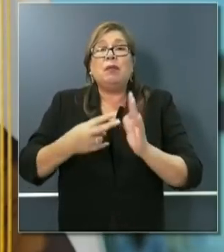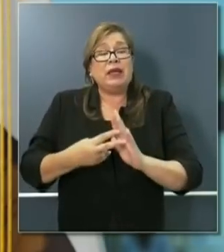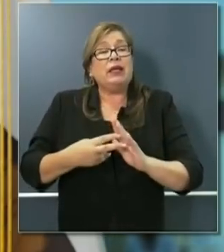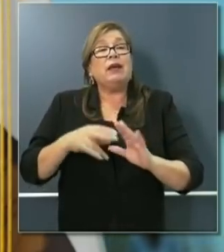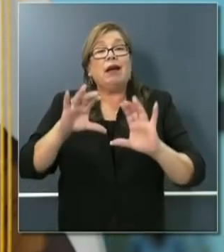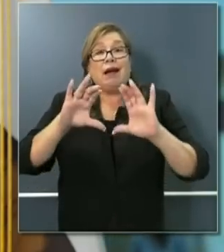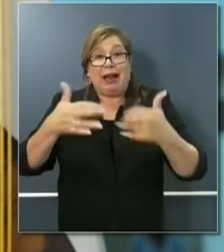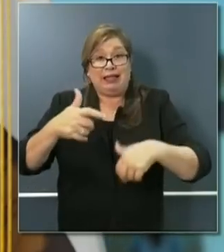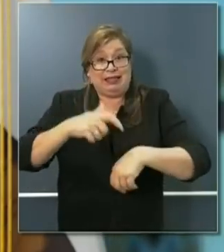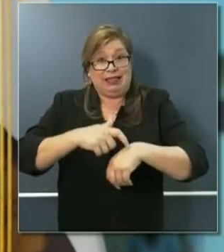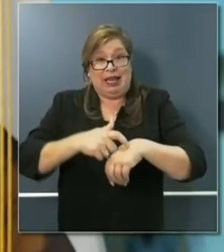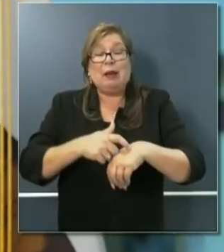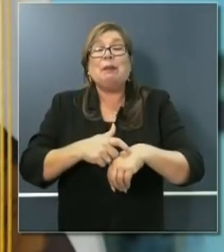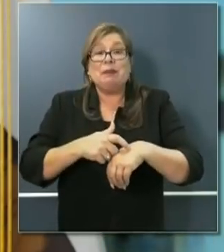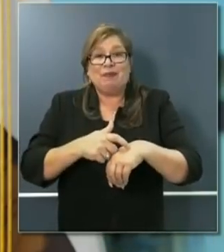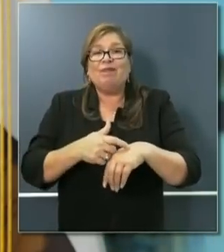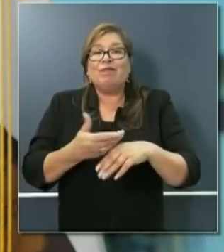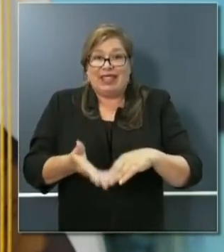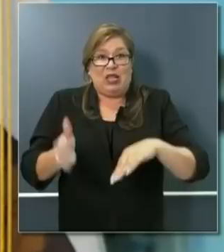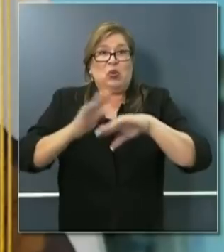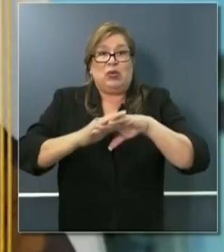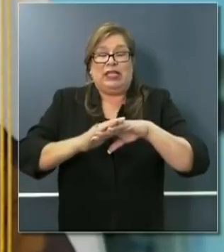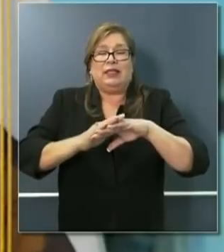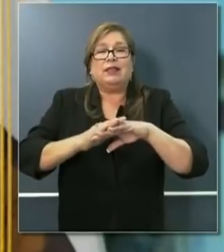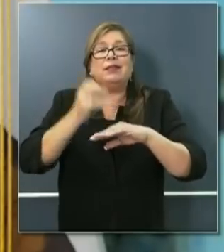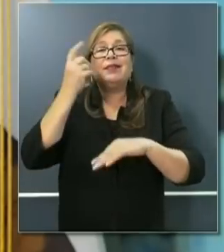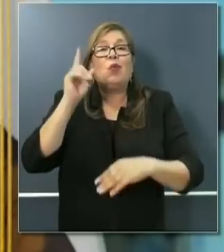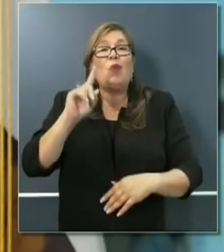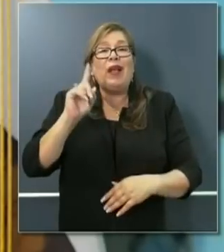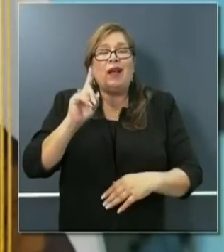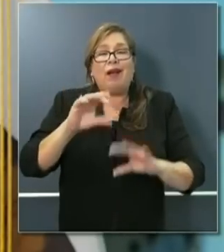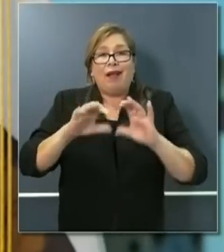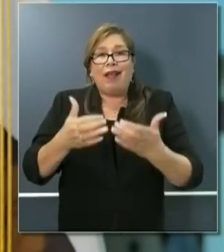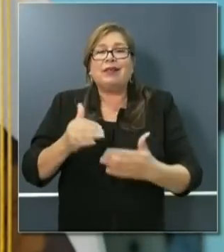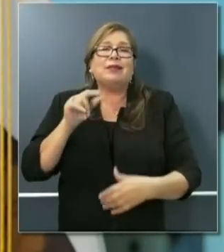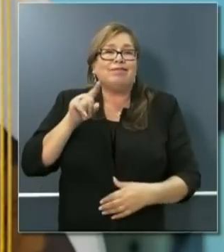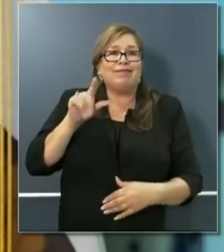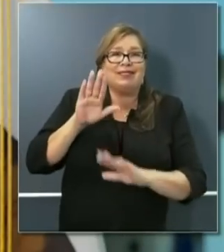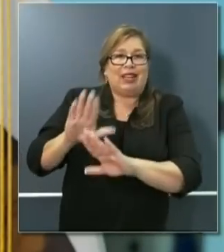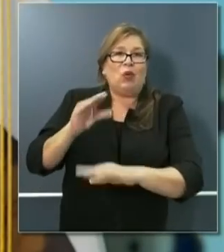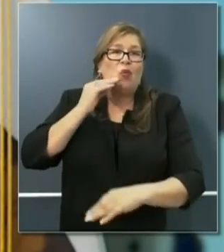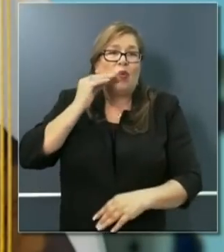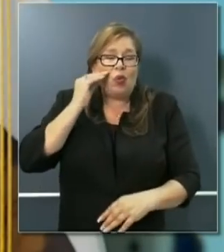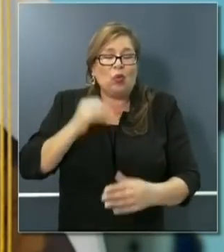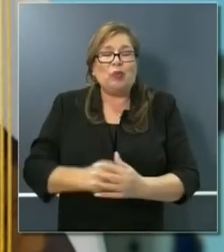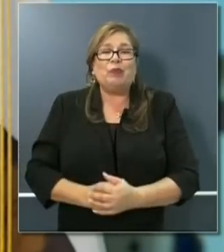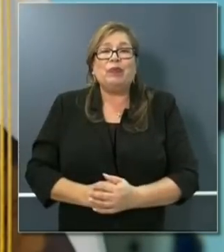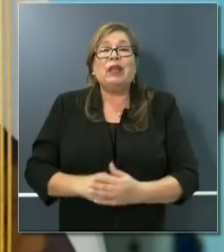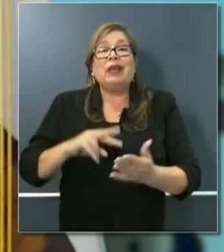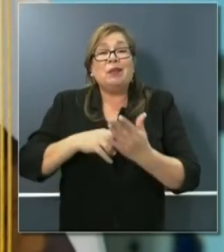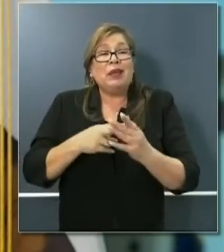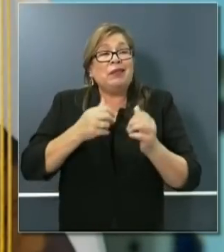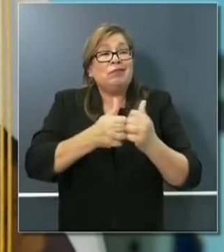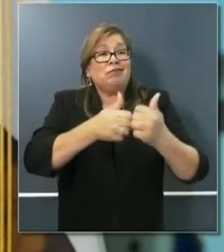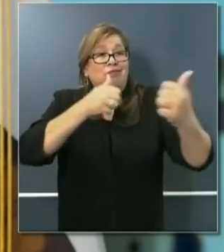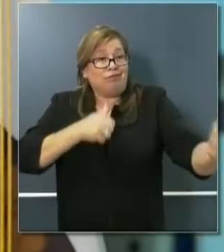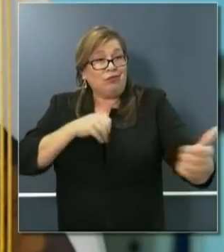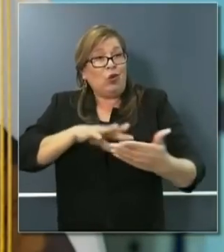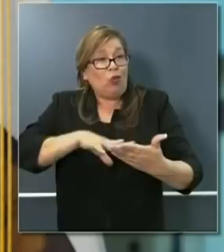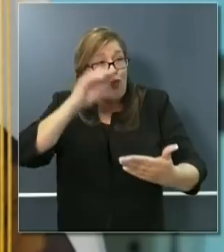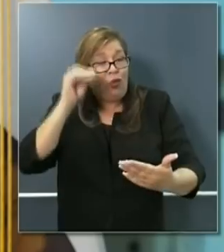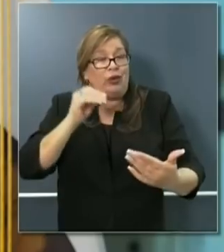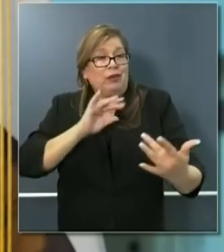time but increasing it at home and fulfilling our obligations through distance learning and other